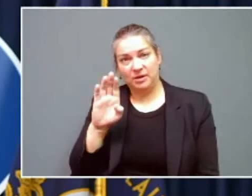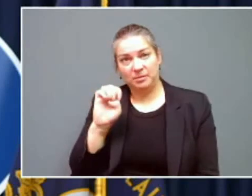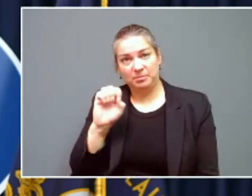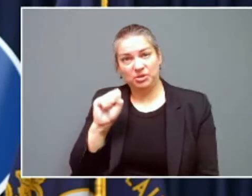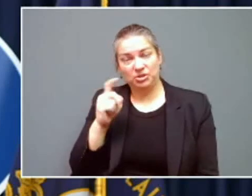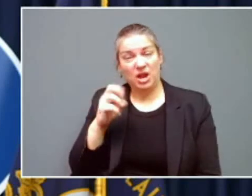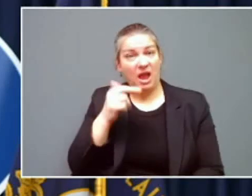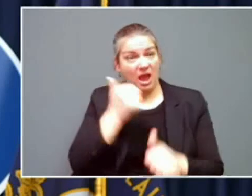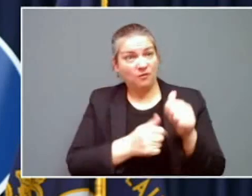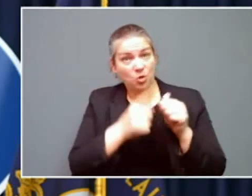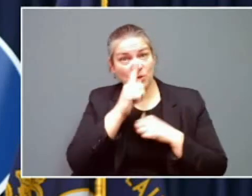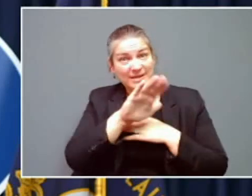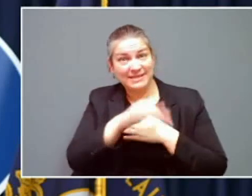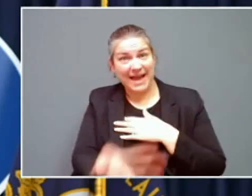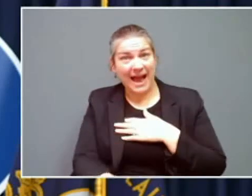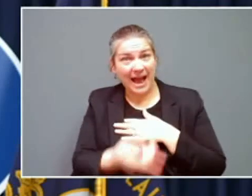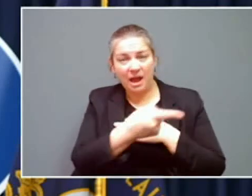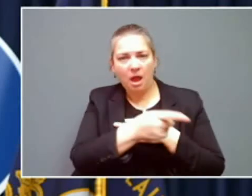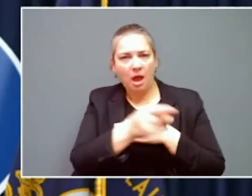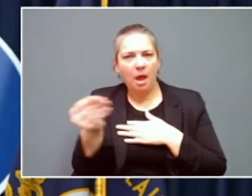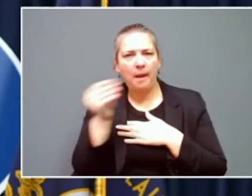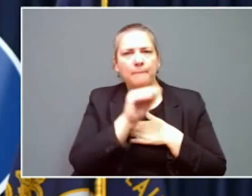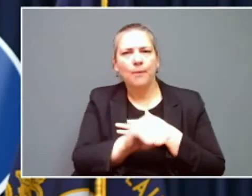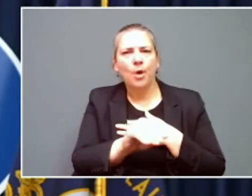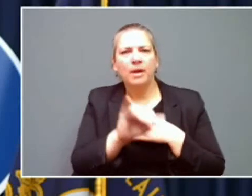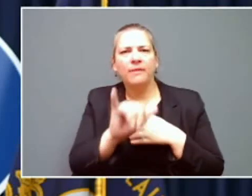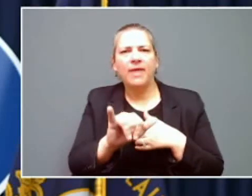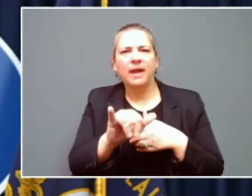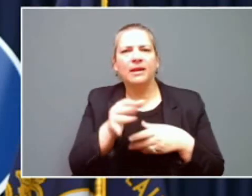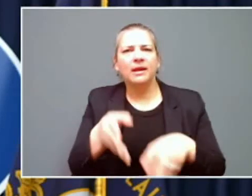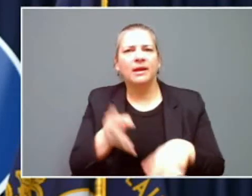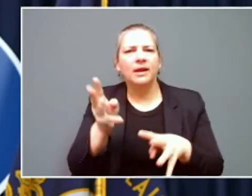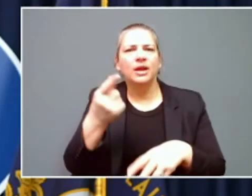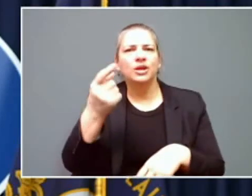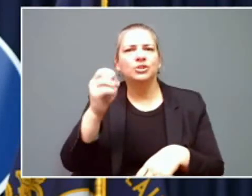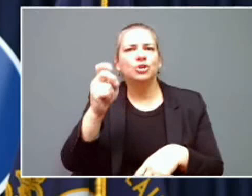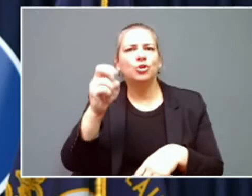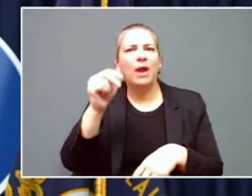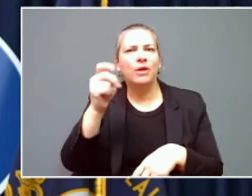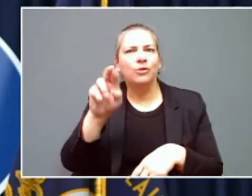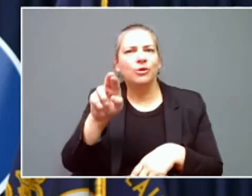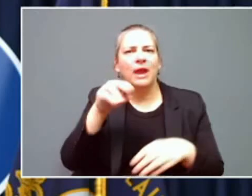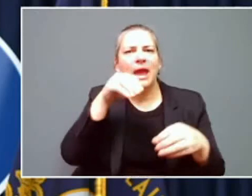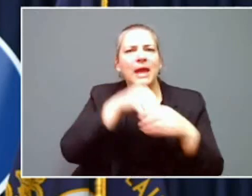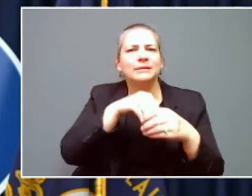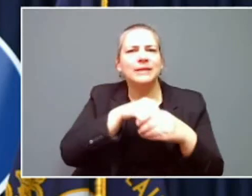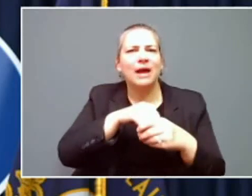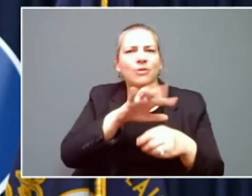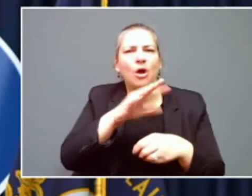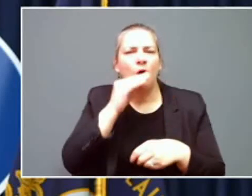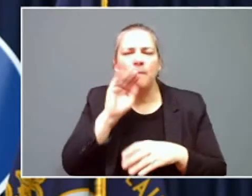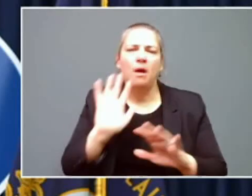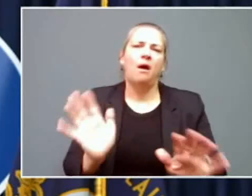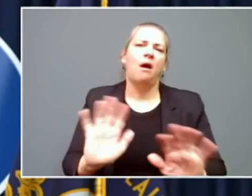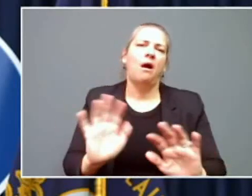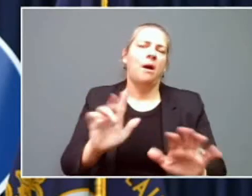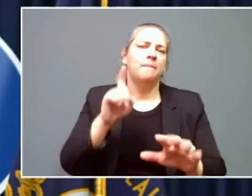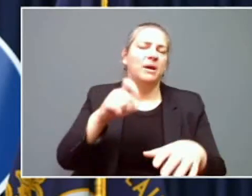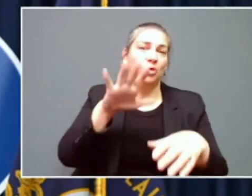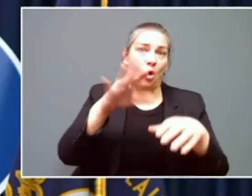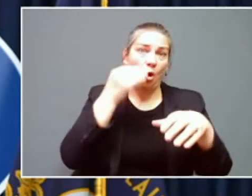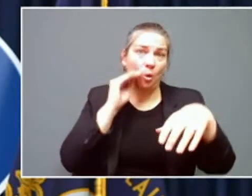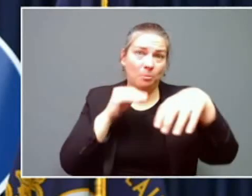was because they put the generator inside or not far enough from their homes. So please, if you have a generator,